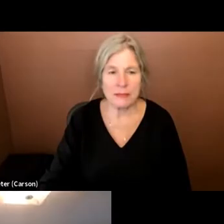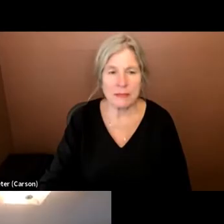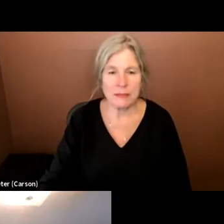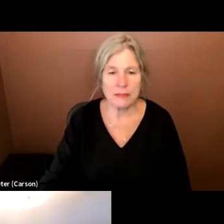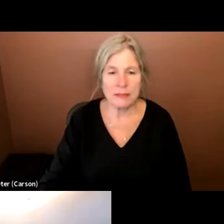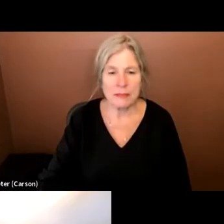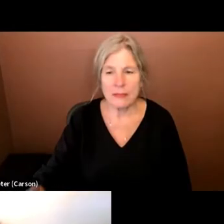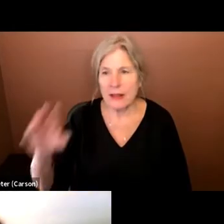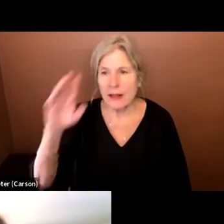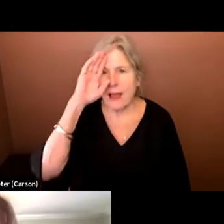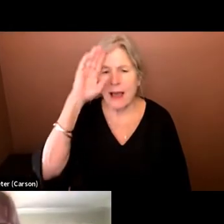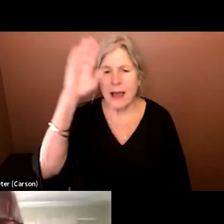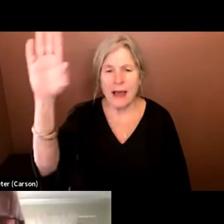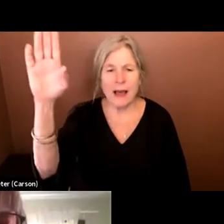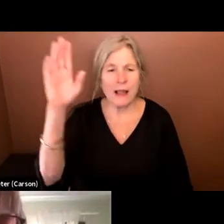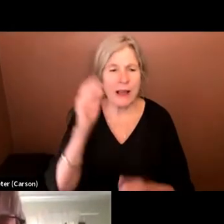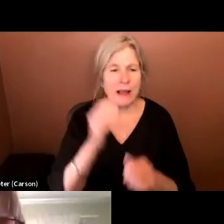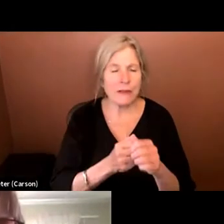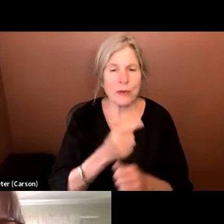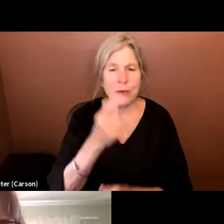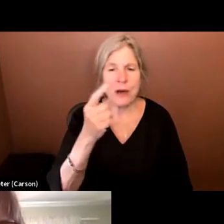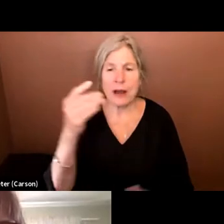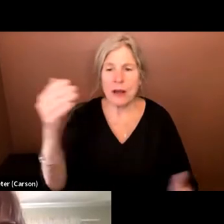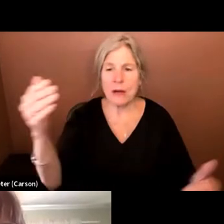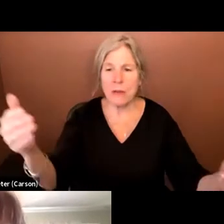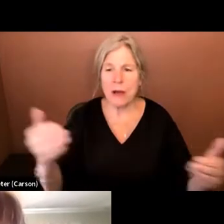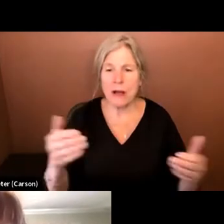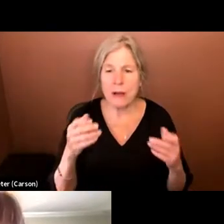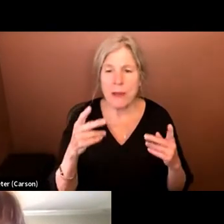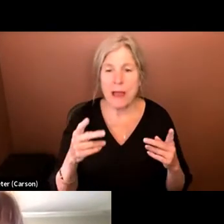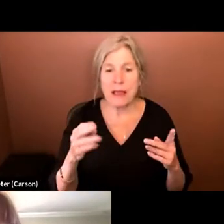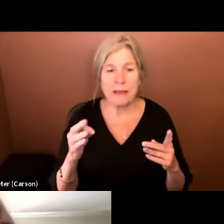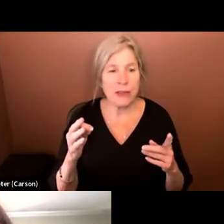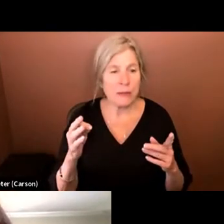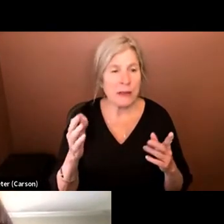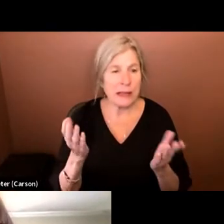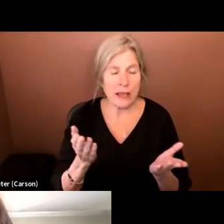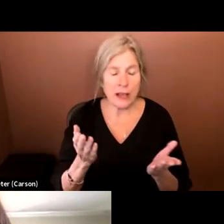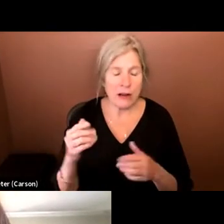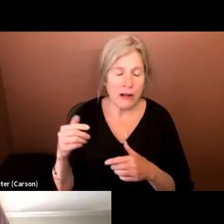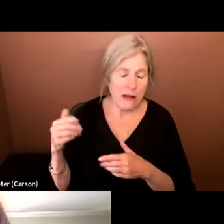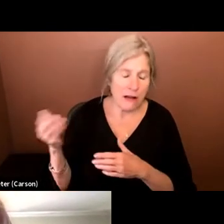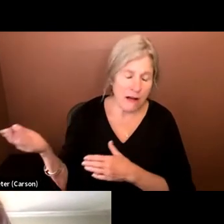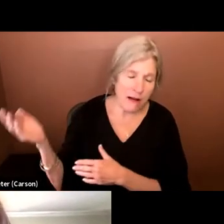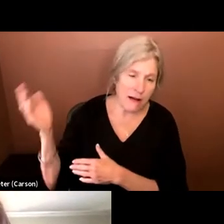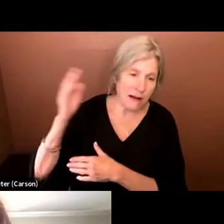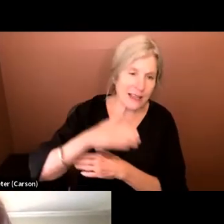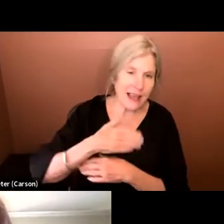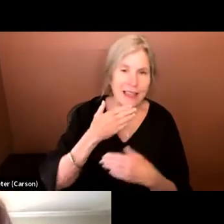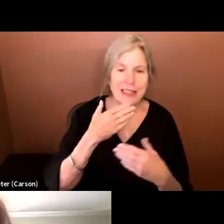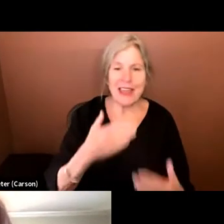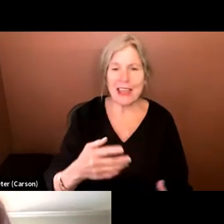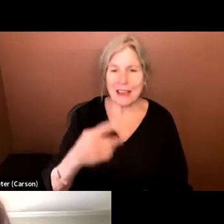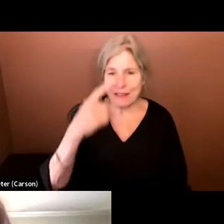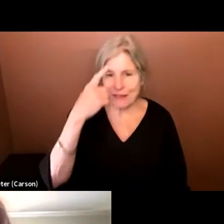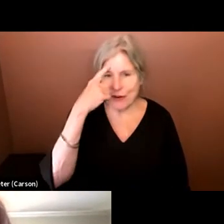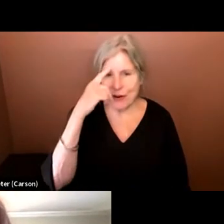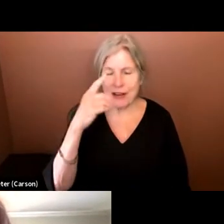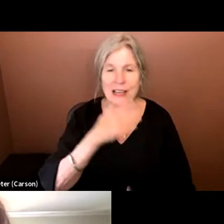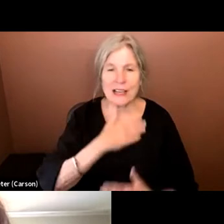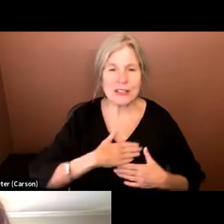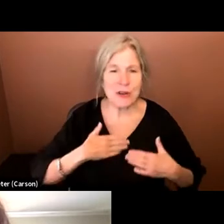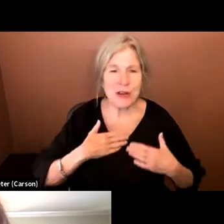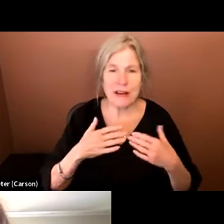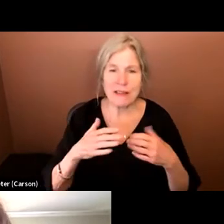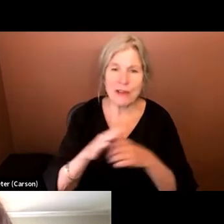Hello, everyone. Welcome back. If you've been with us for the full day, thank you so much for enjoying a